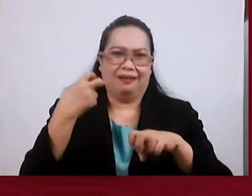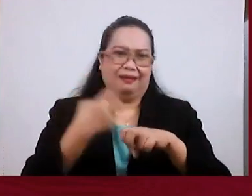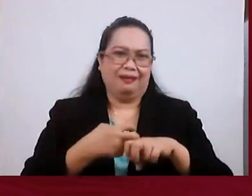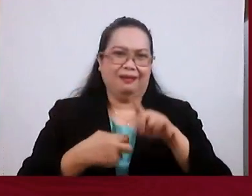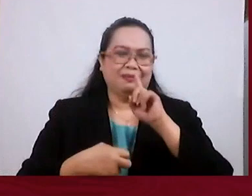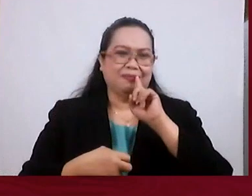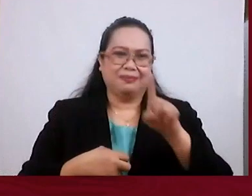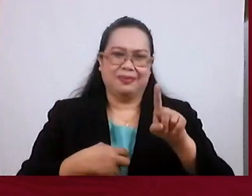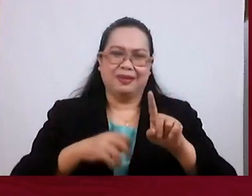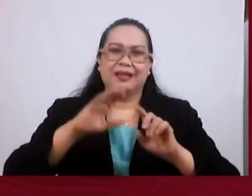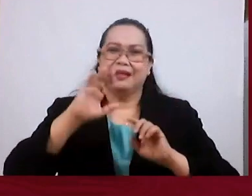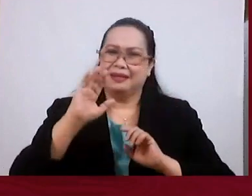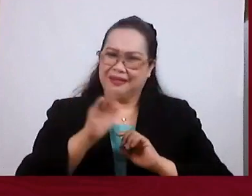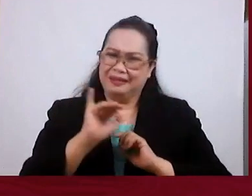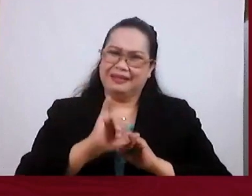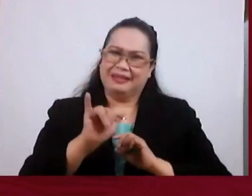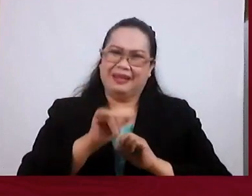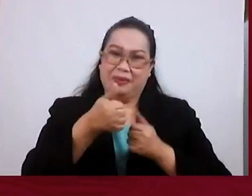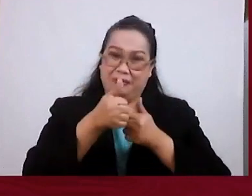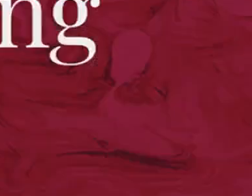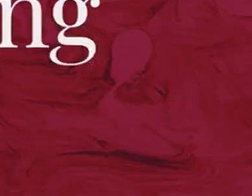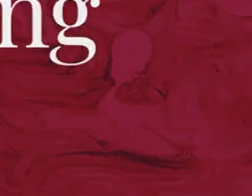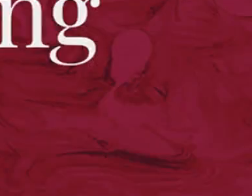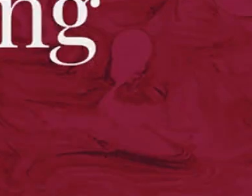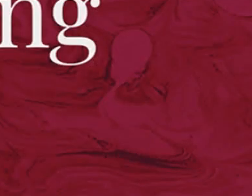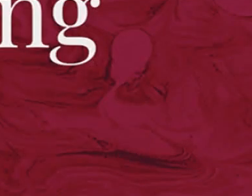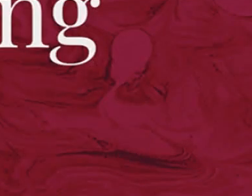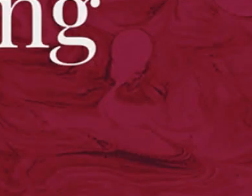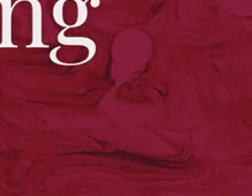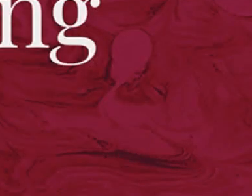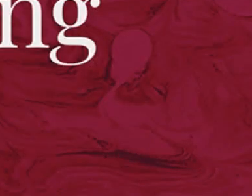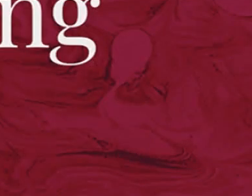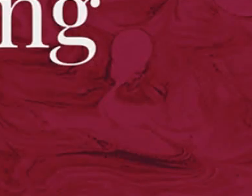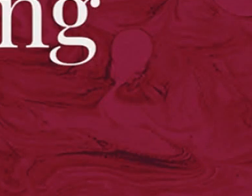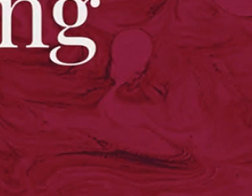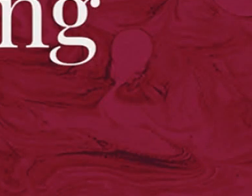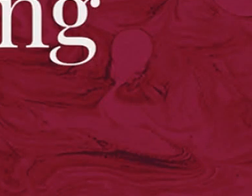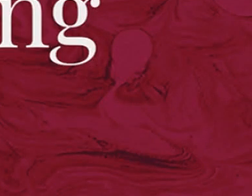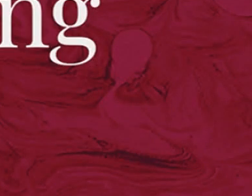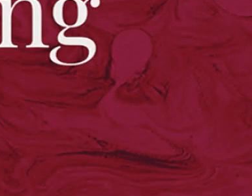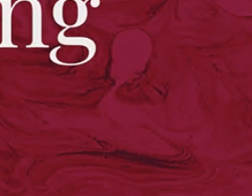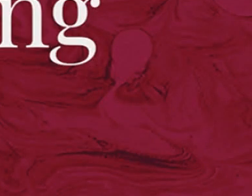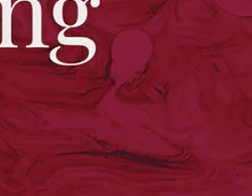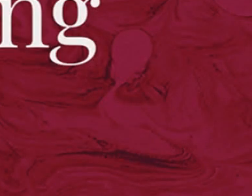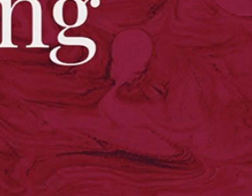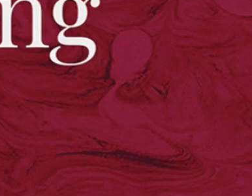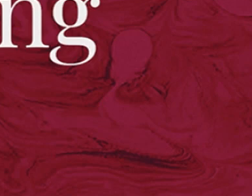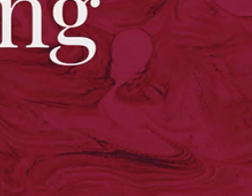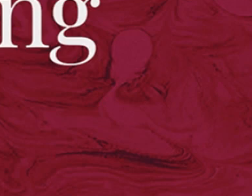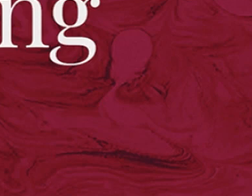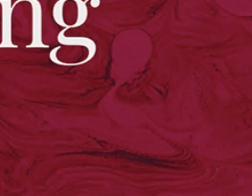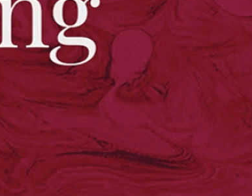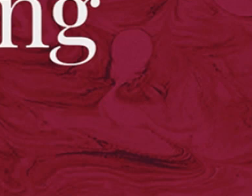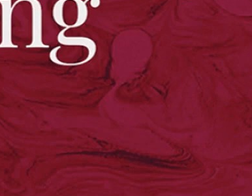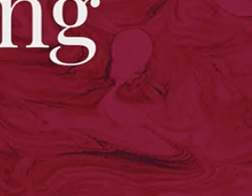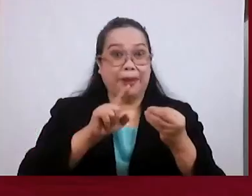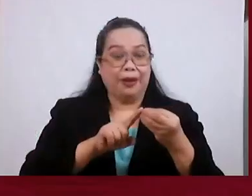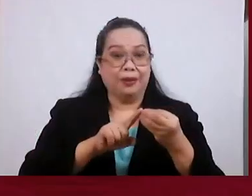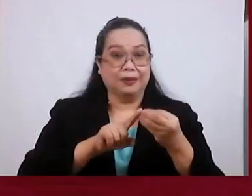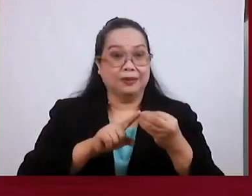Christ seems too hard. And I will also tell you point blank what it is about.